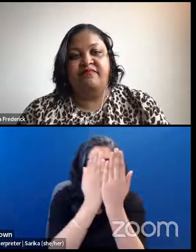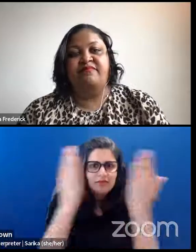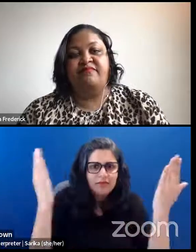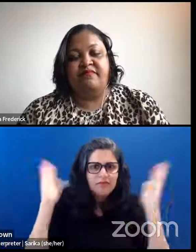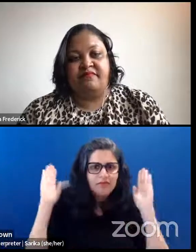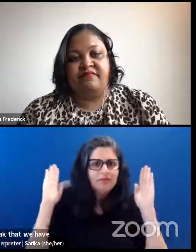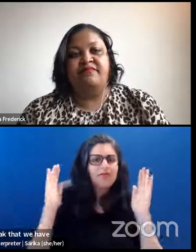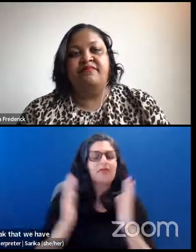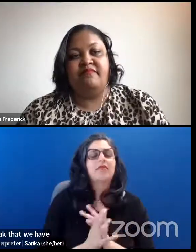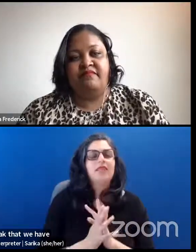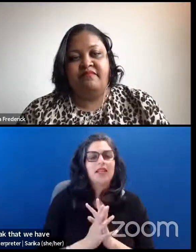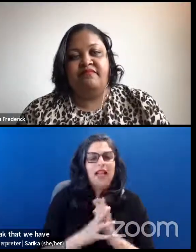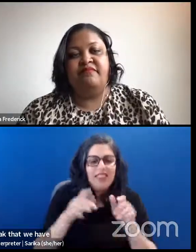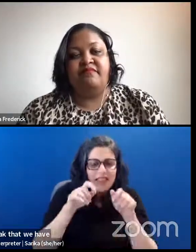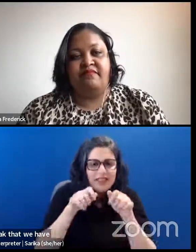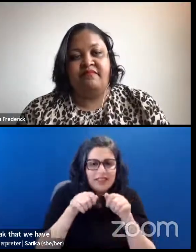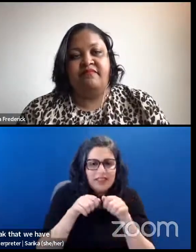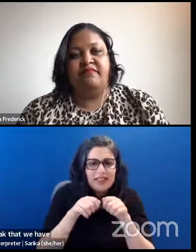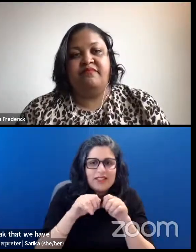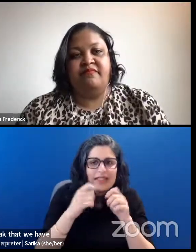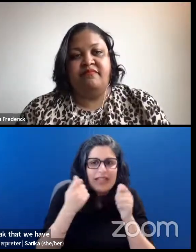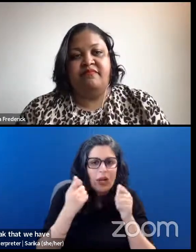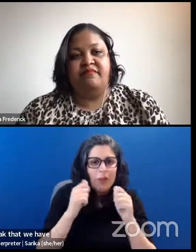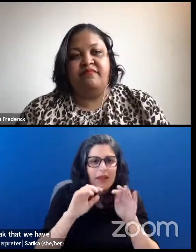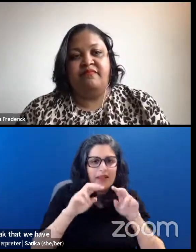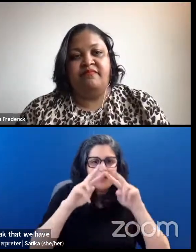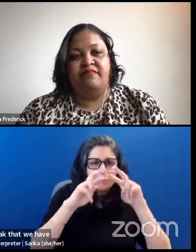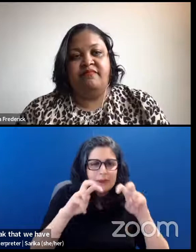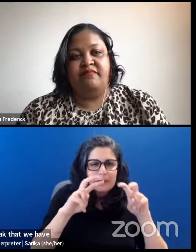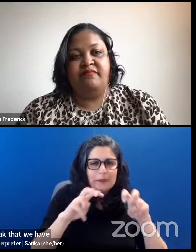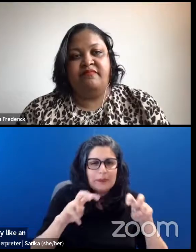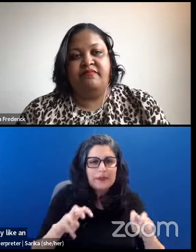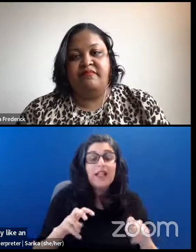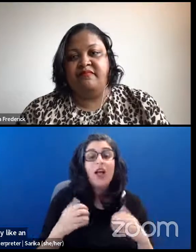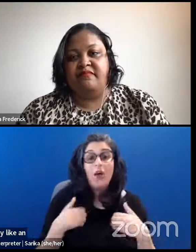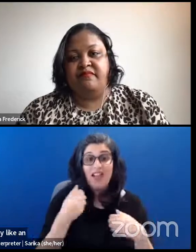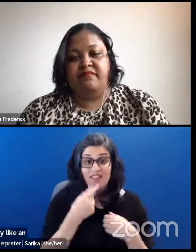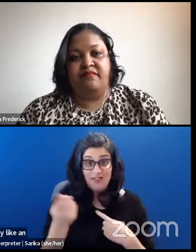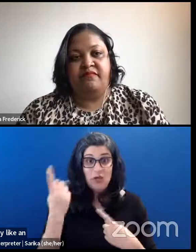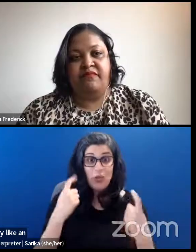like an onion. Yeah. We have a couple of questions.